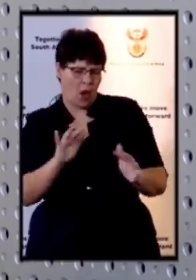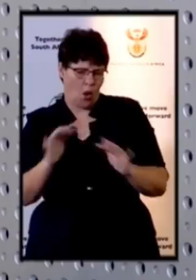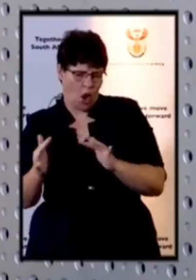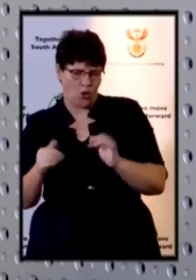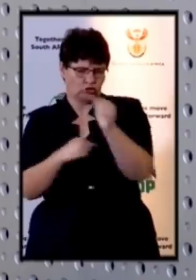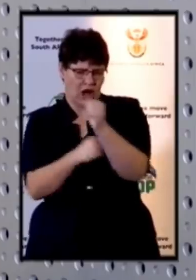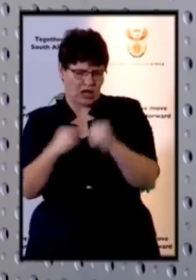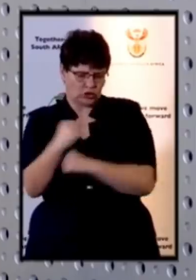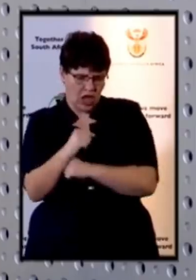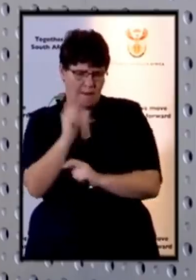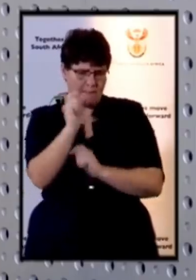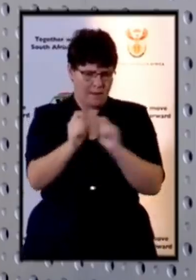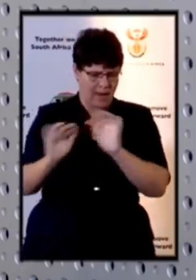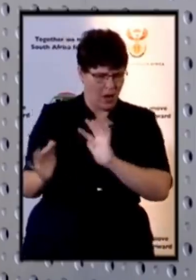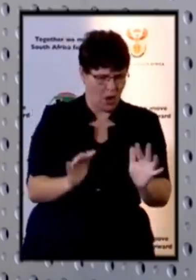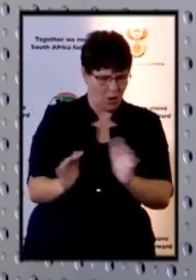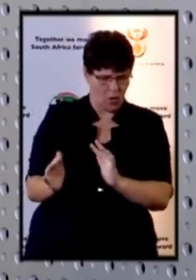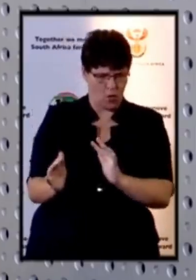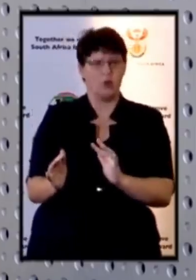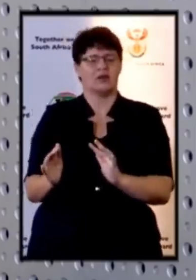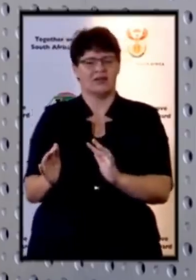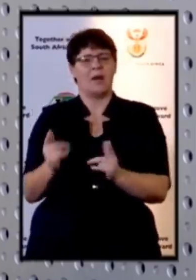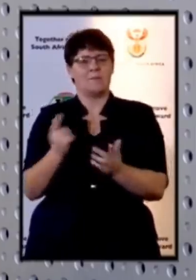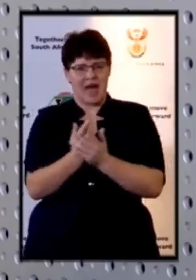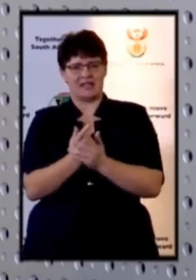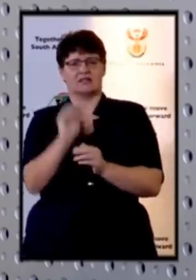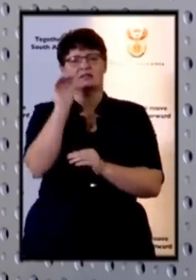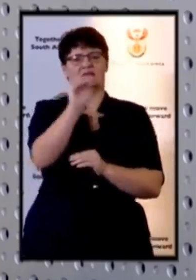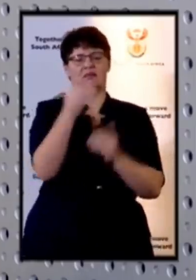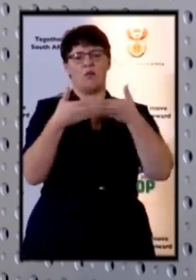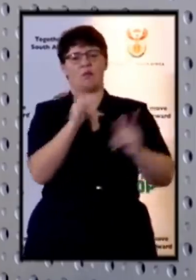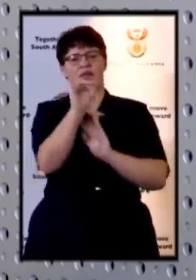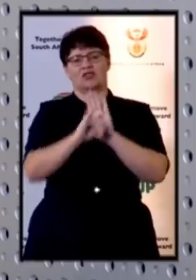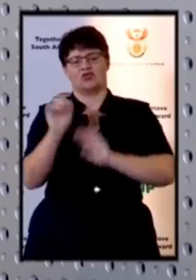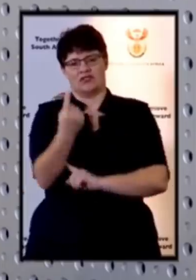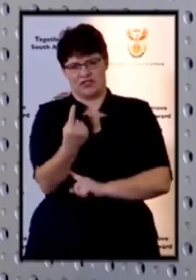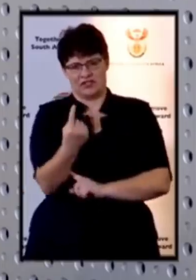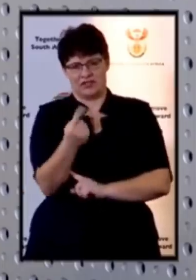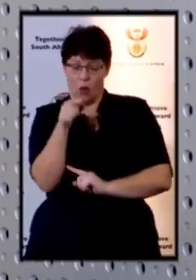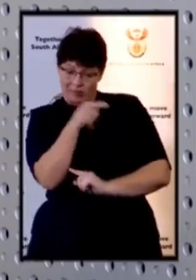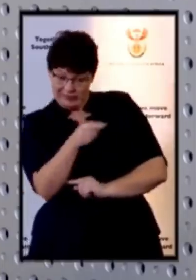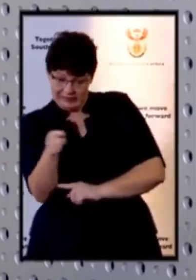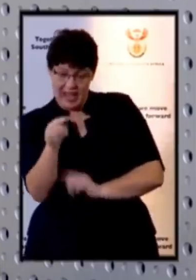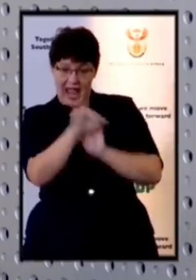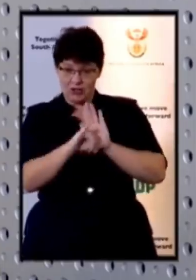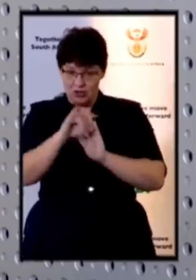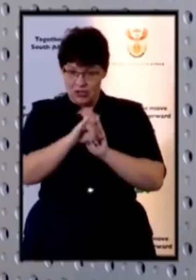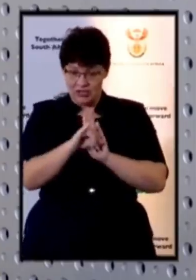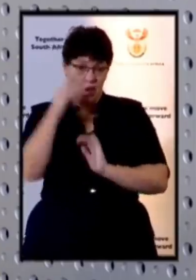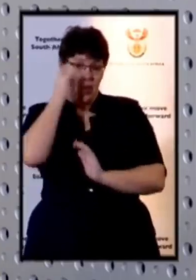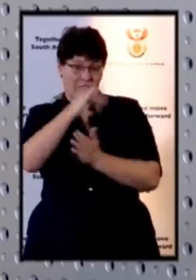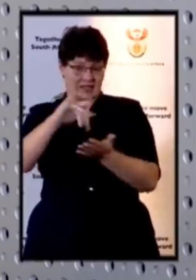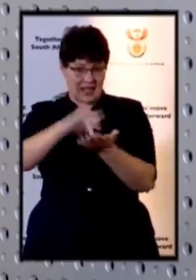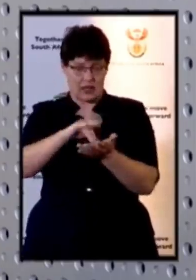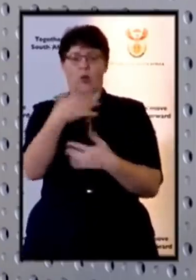or trigger your insurance so those call centers have become a